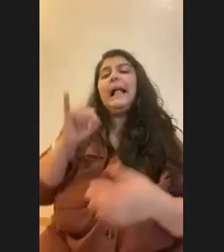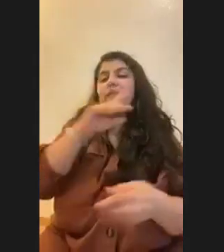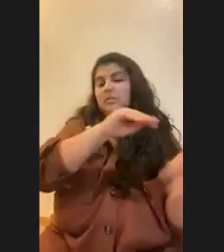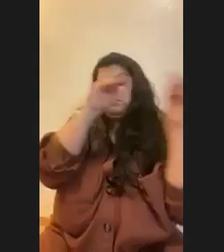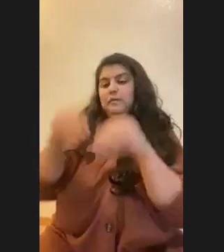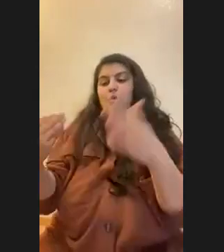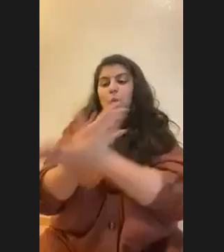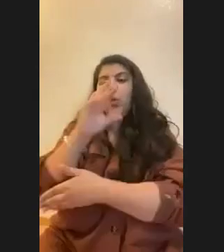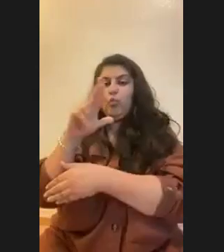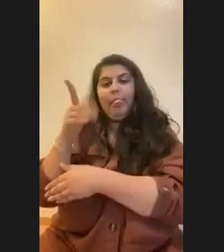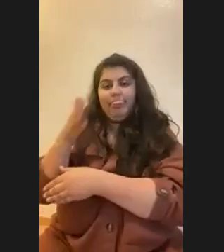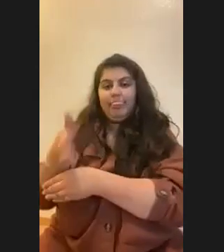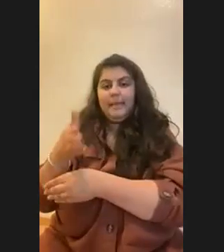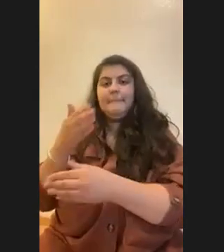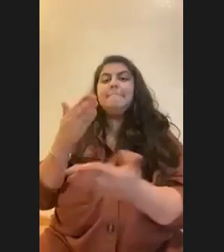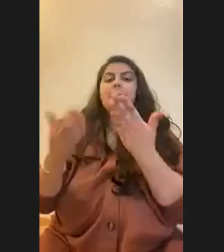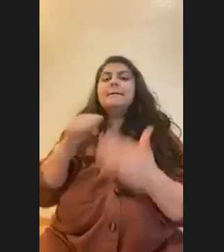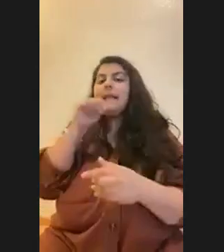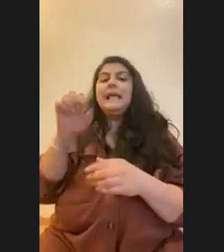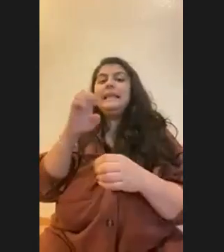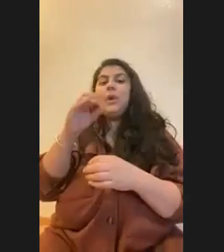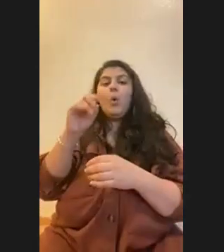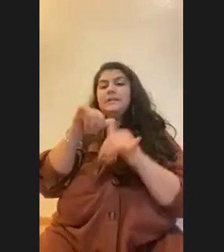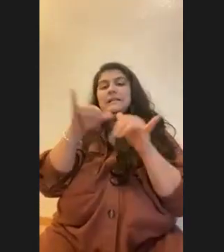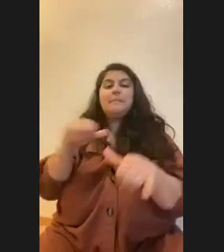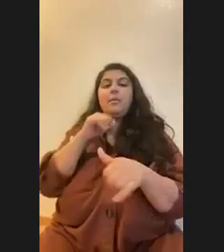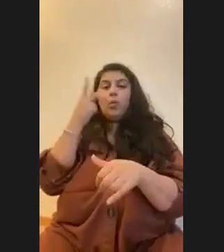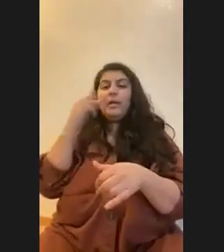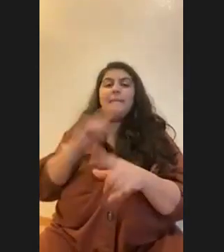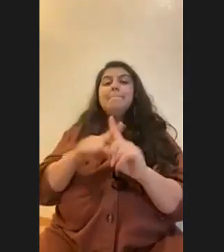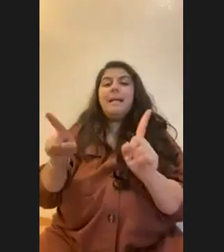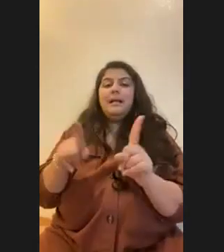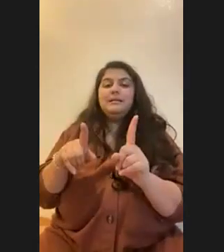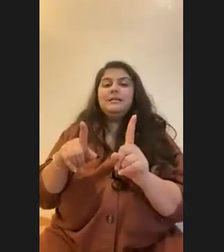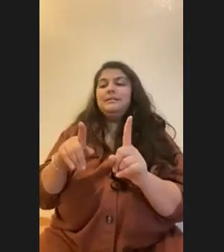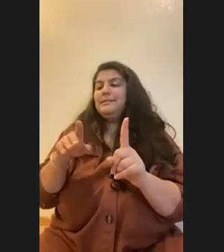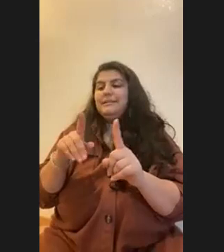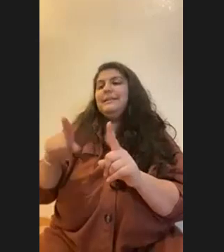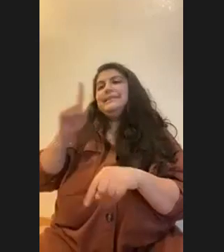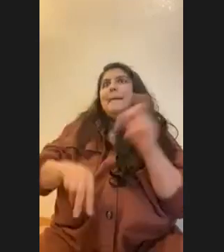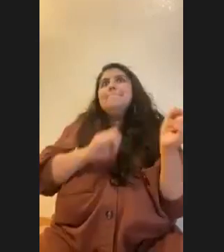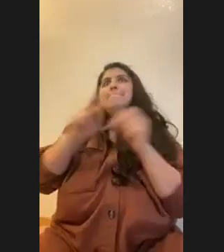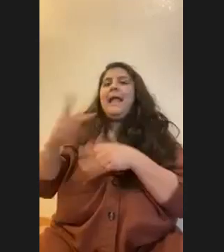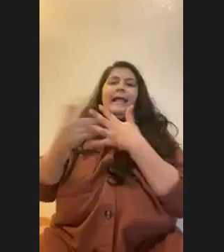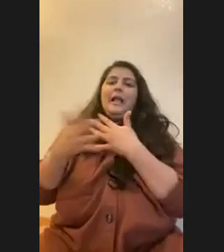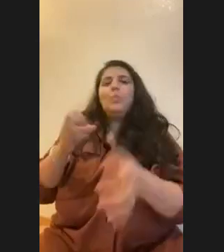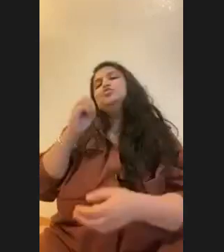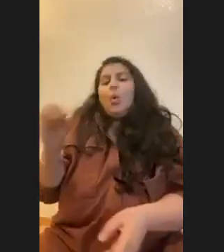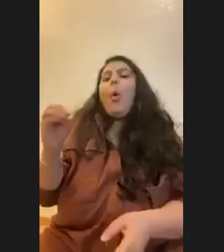and maybe it's not what the ecosystem used to look like, but you were never, we were never going to get back to that and it's okay.